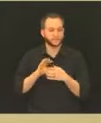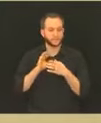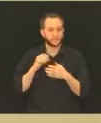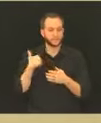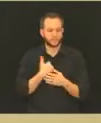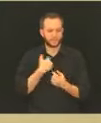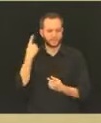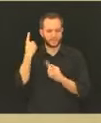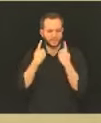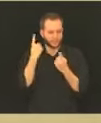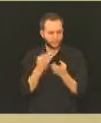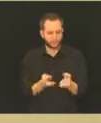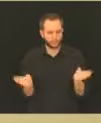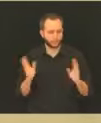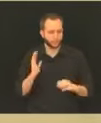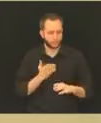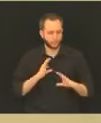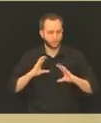or maybe slightly more,